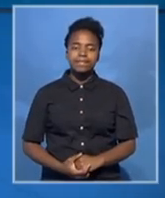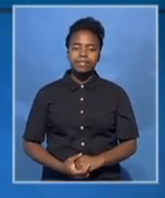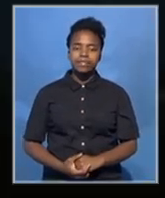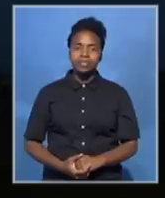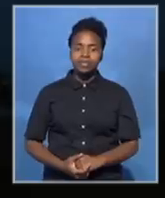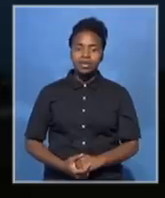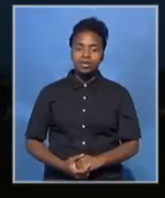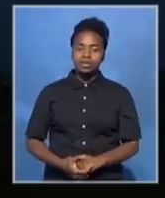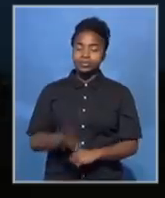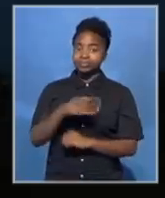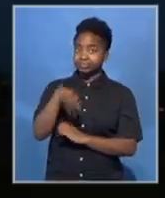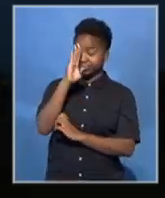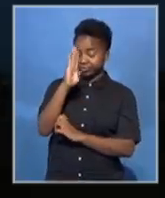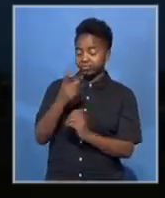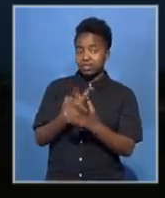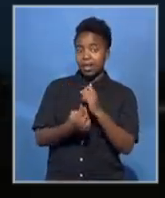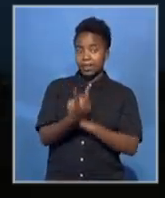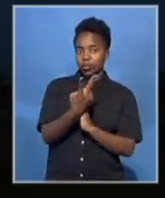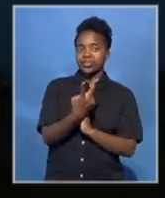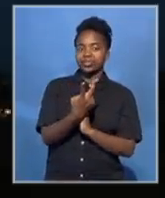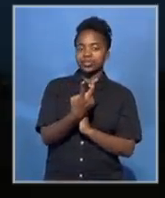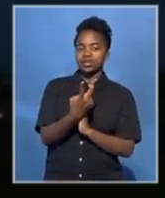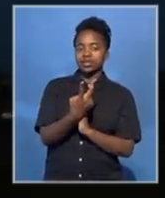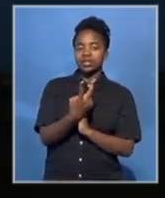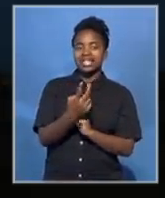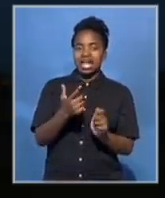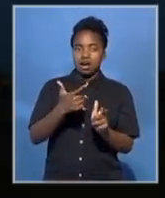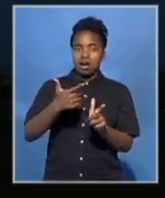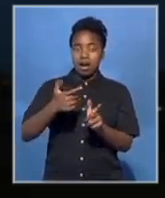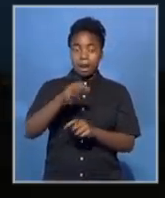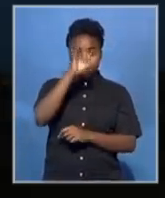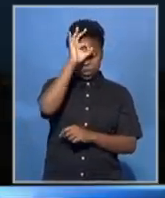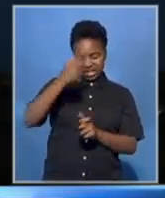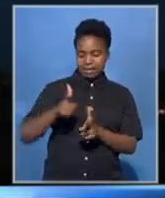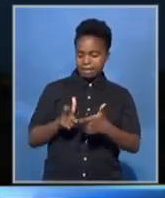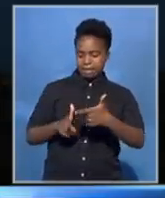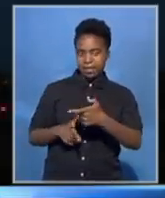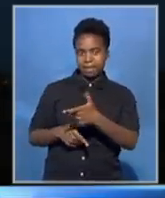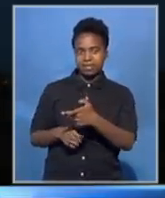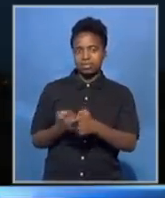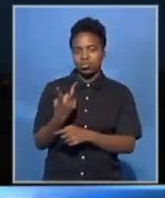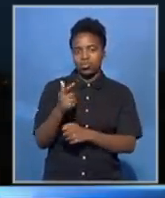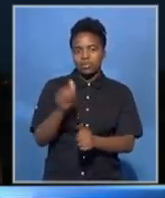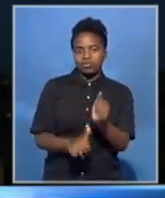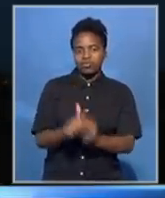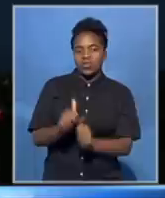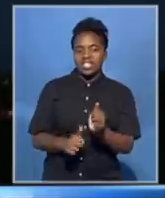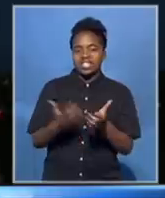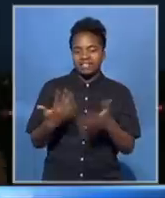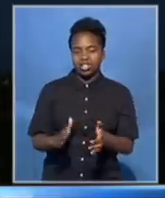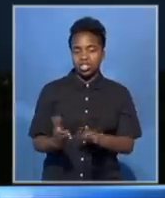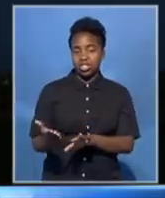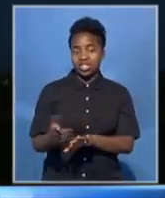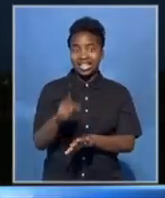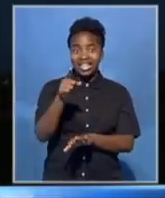So we are getting early reports that both the suspects have now been killed by police. The factory is just